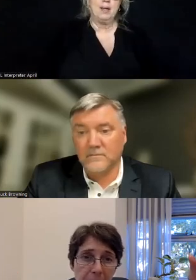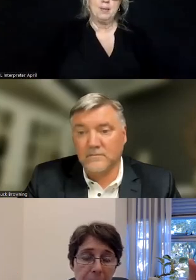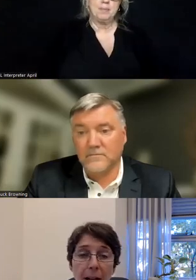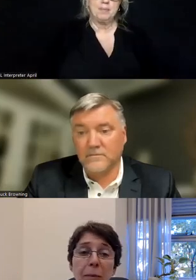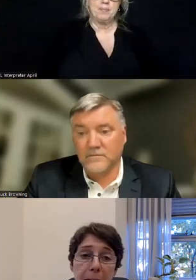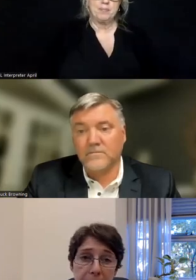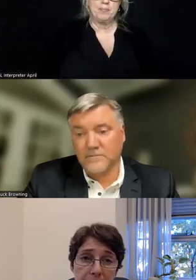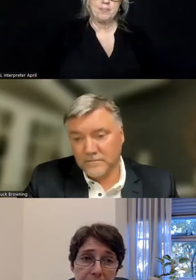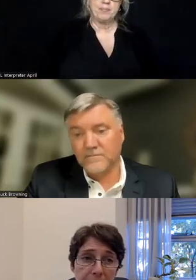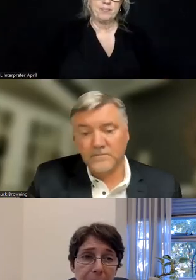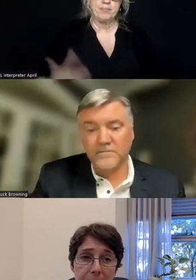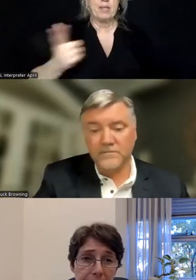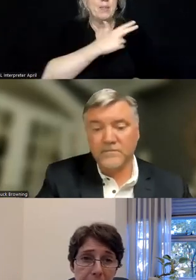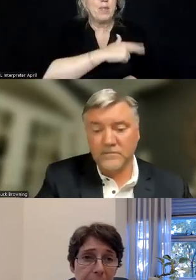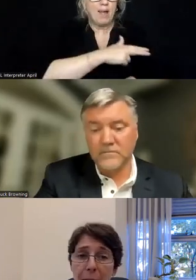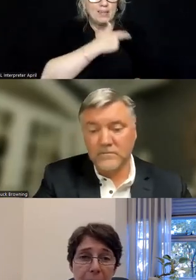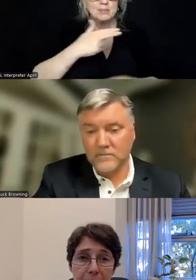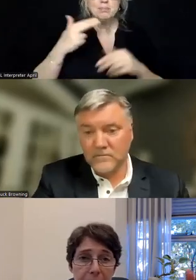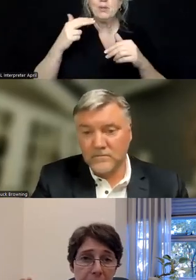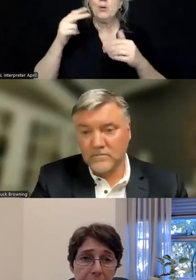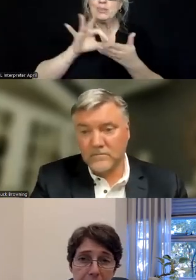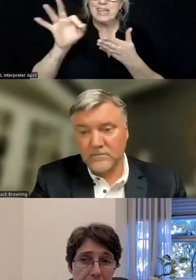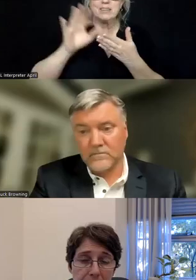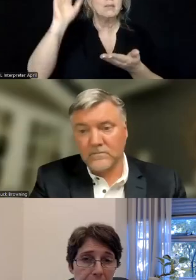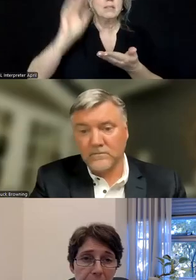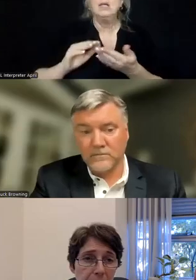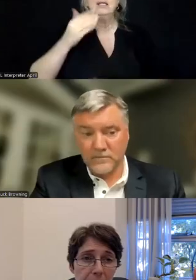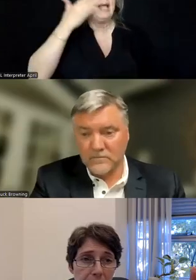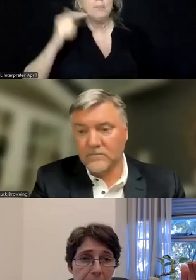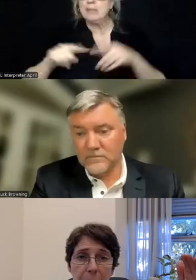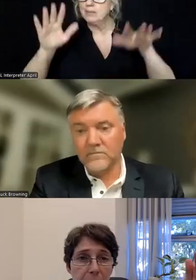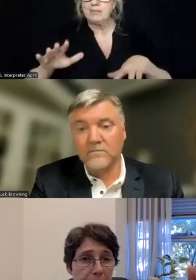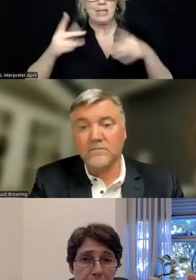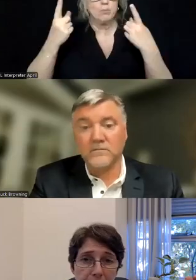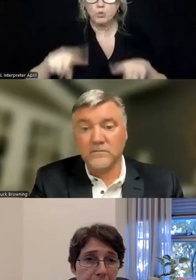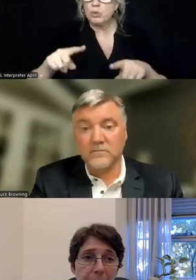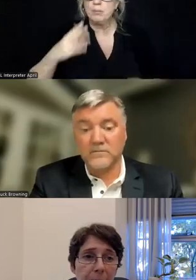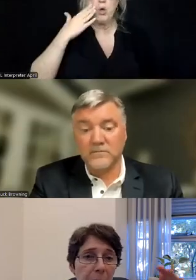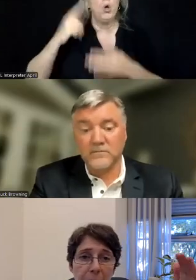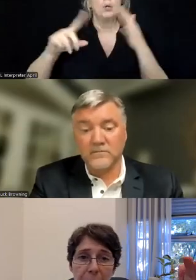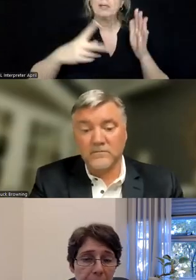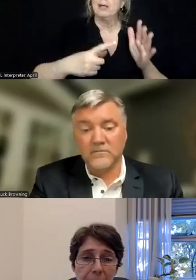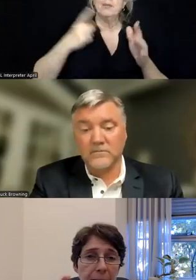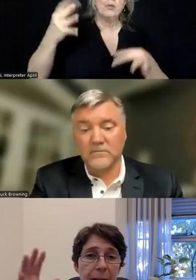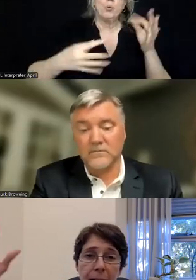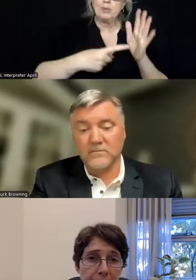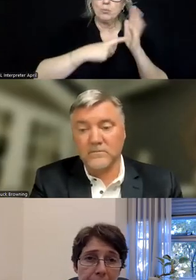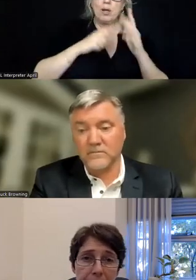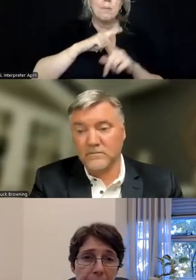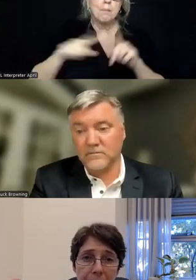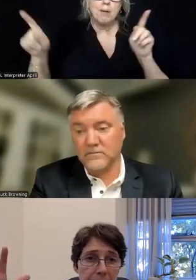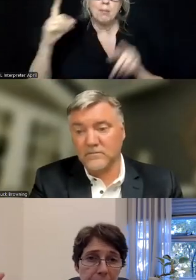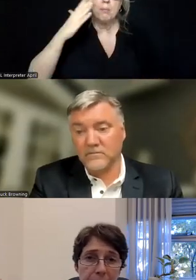the hospital census has gone down, not because the settlement agreement or a court order has required that, but because